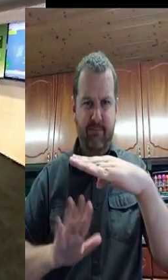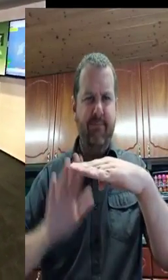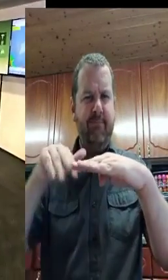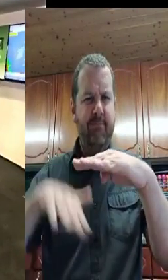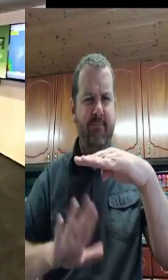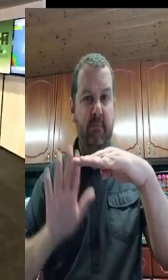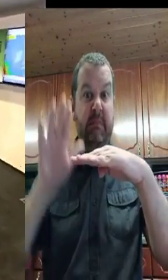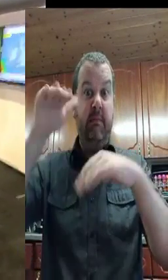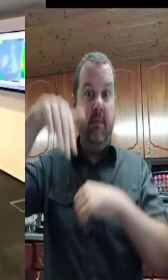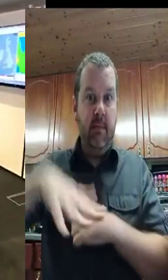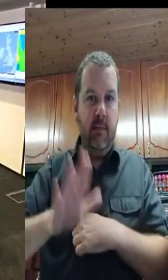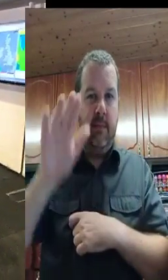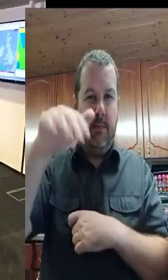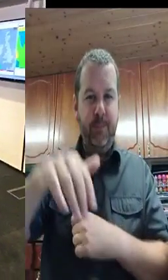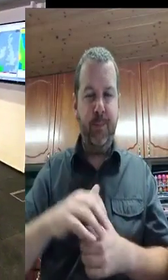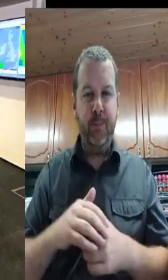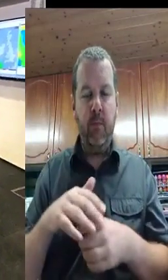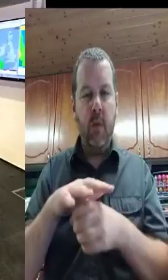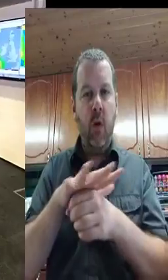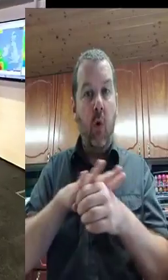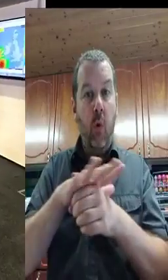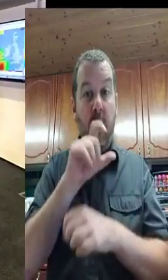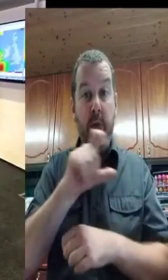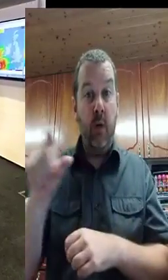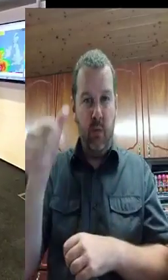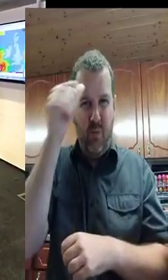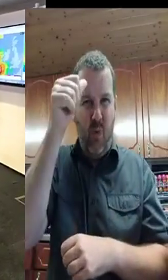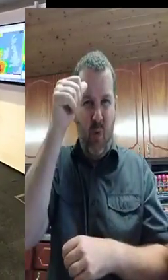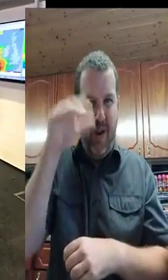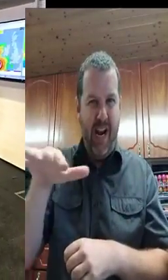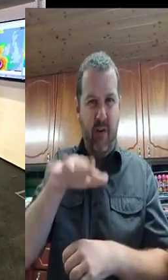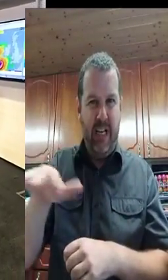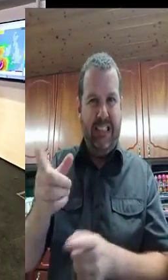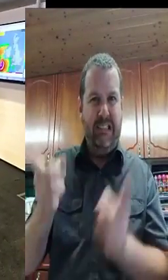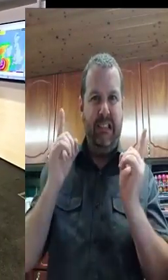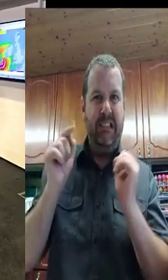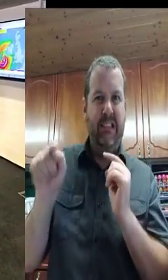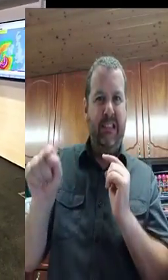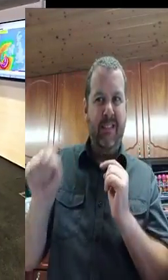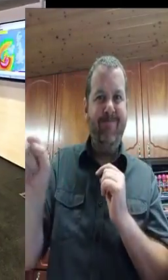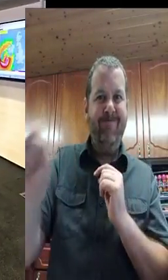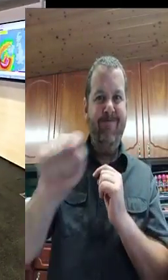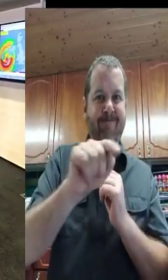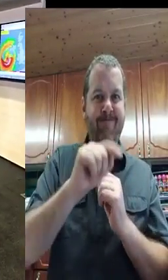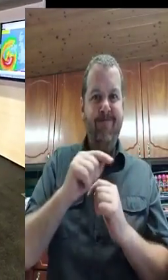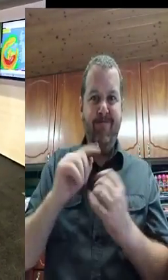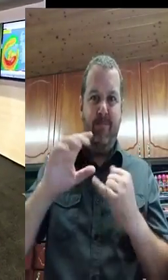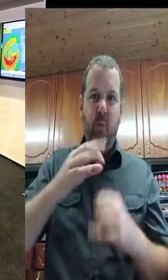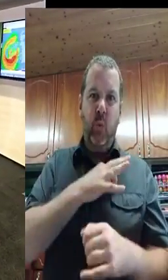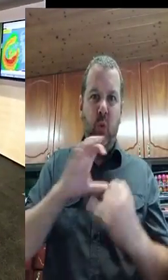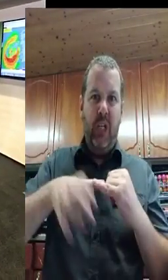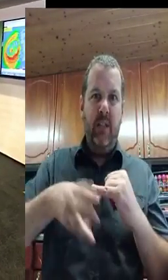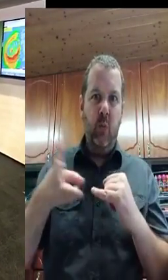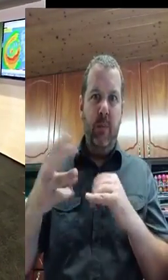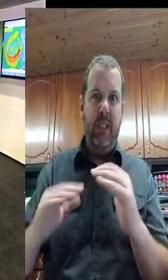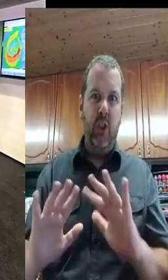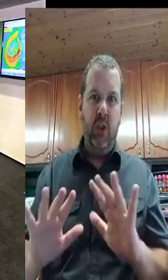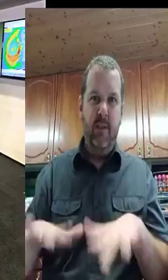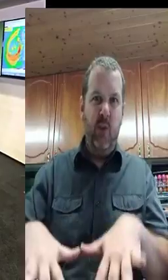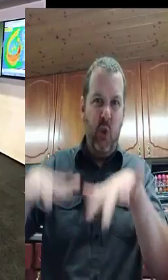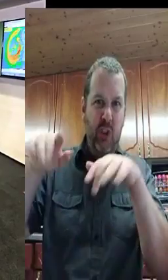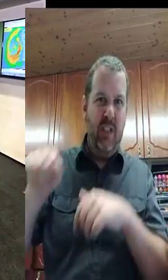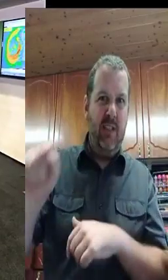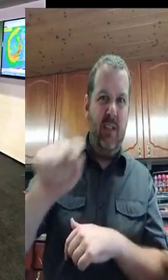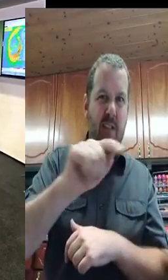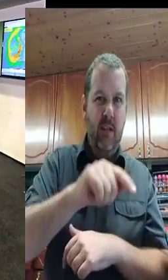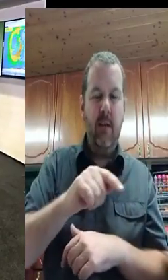safety, do not expose yourself to danger by being out when you do not need to be. We're expecting extreme wind conditions